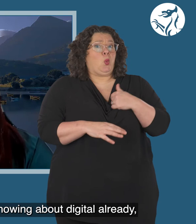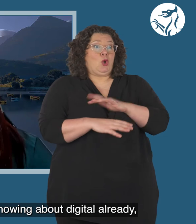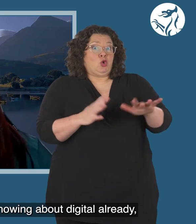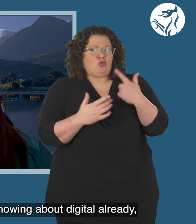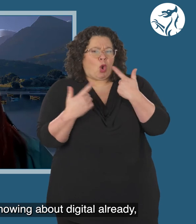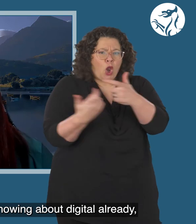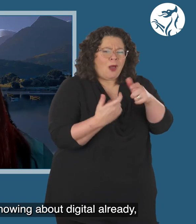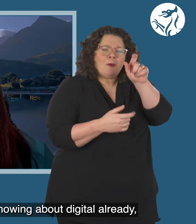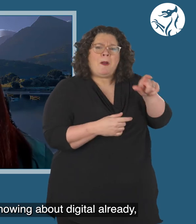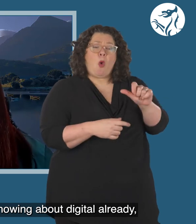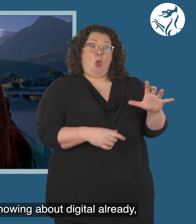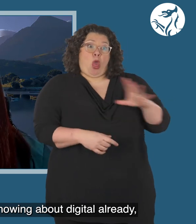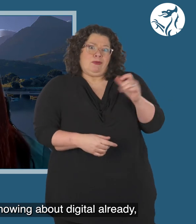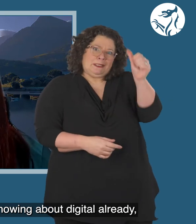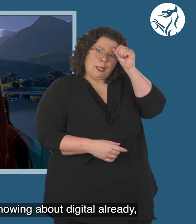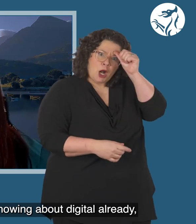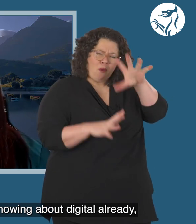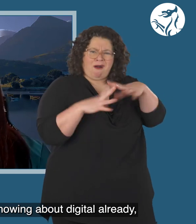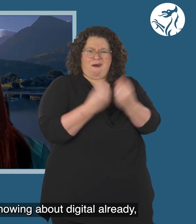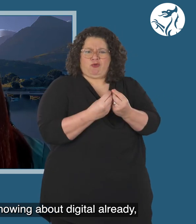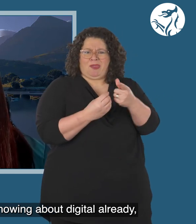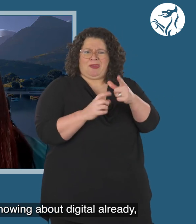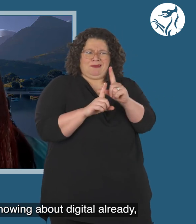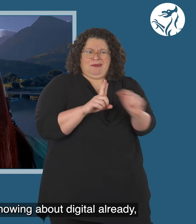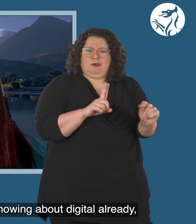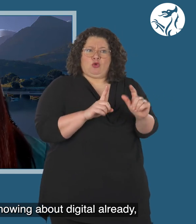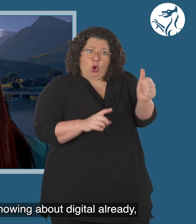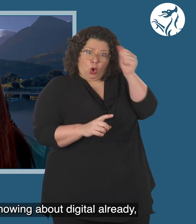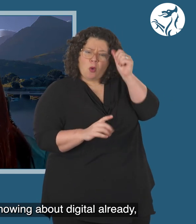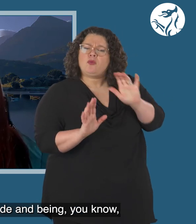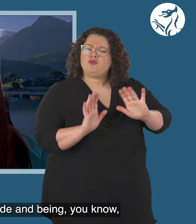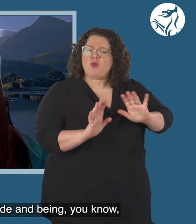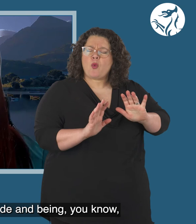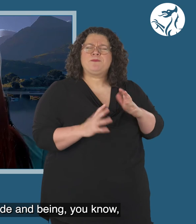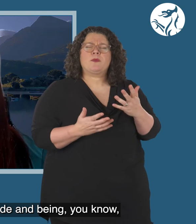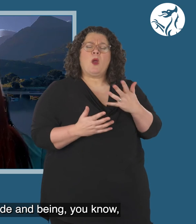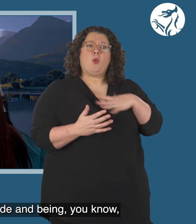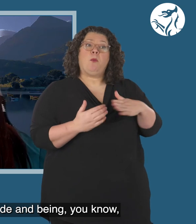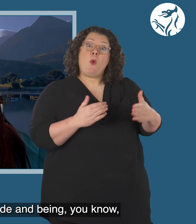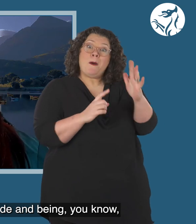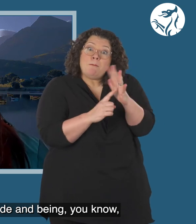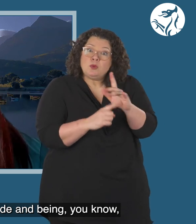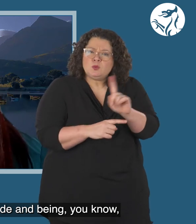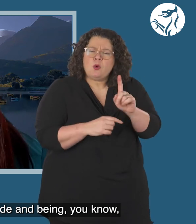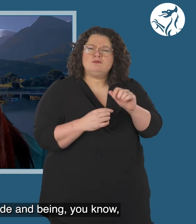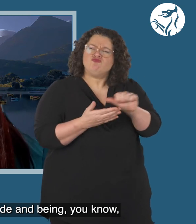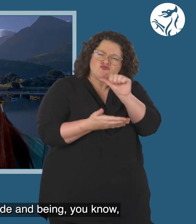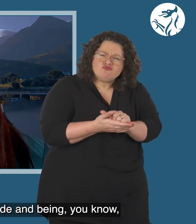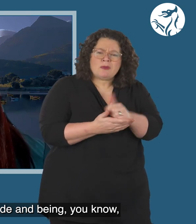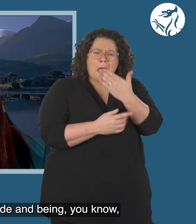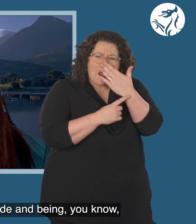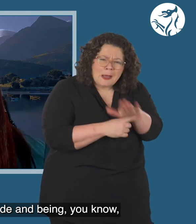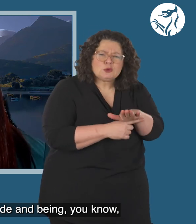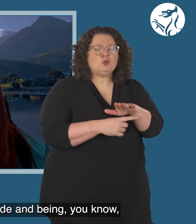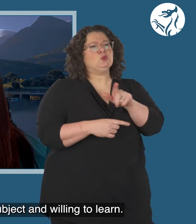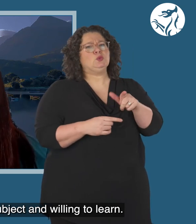It's not about the knowledge and knowing about digital already. It's about having the right attitude